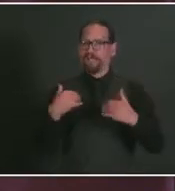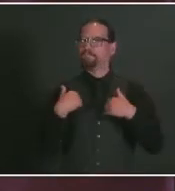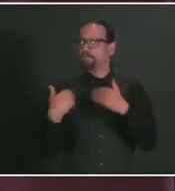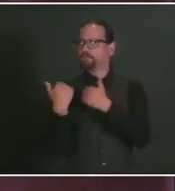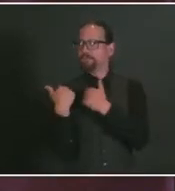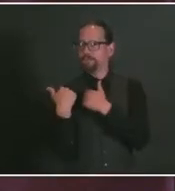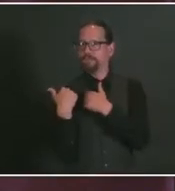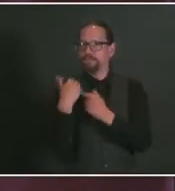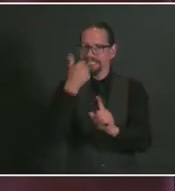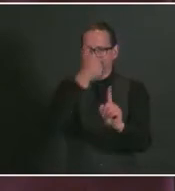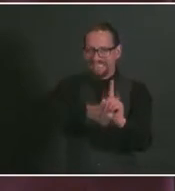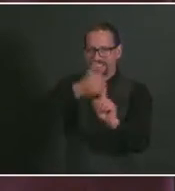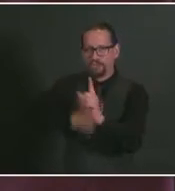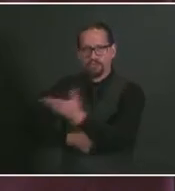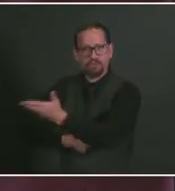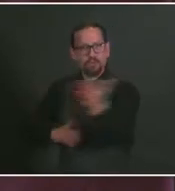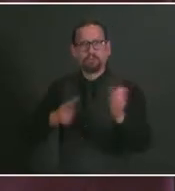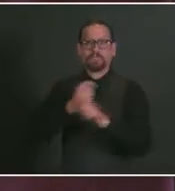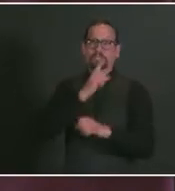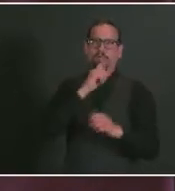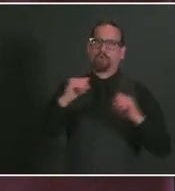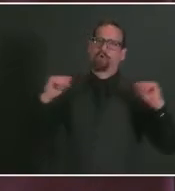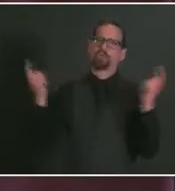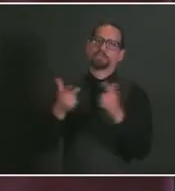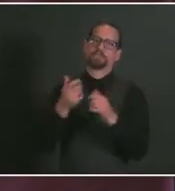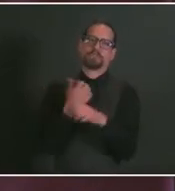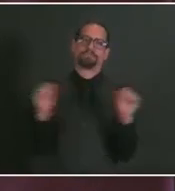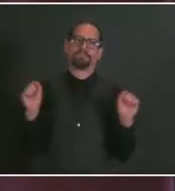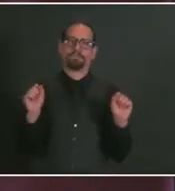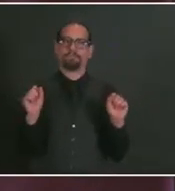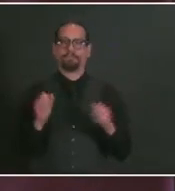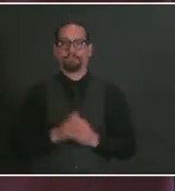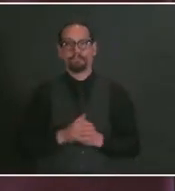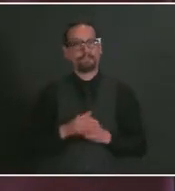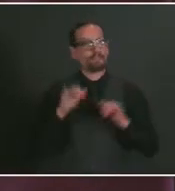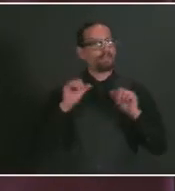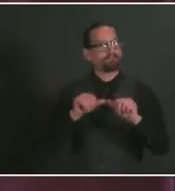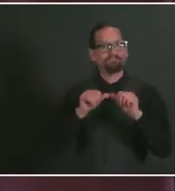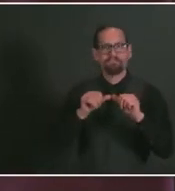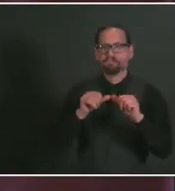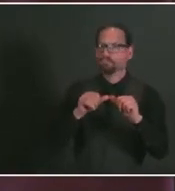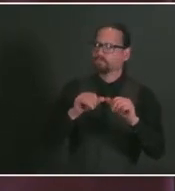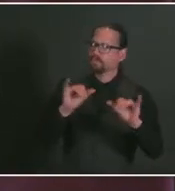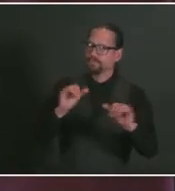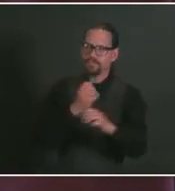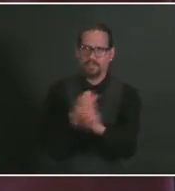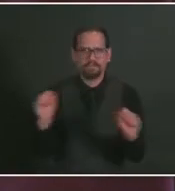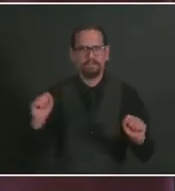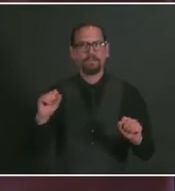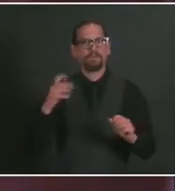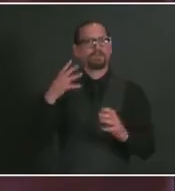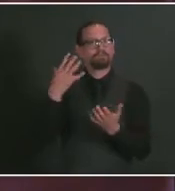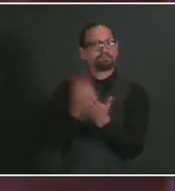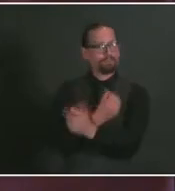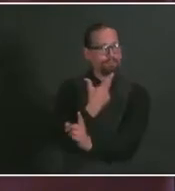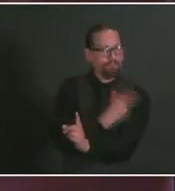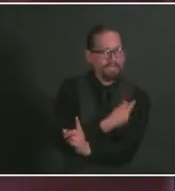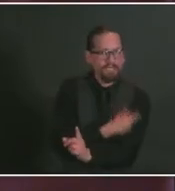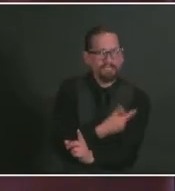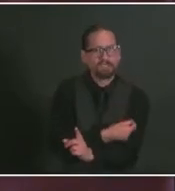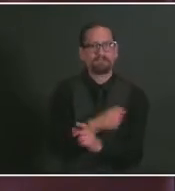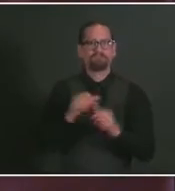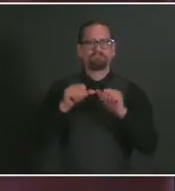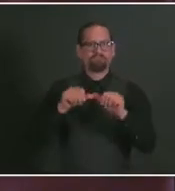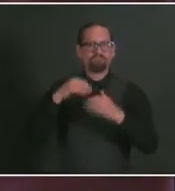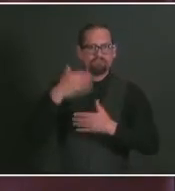that won't happen, but we want to continue moving our state, our community, in the right direction. And so, obviously, get vaccinated if you